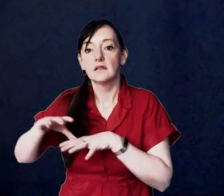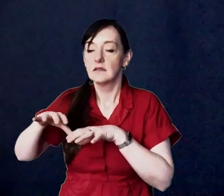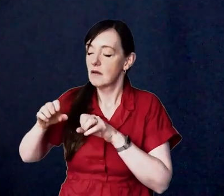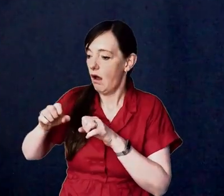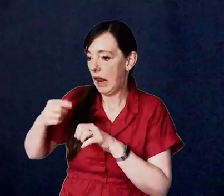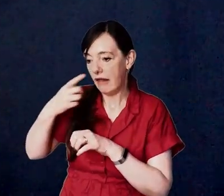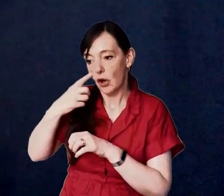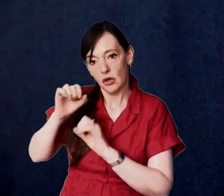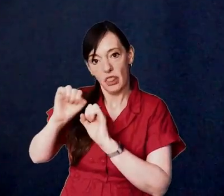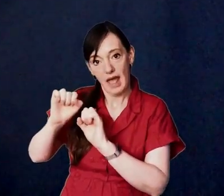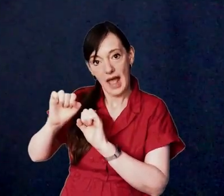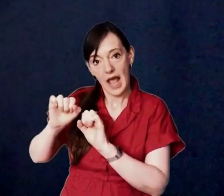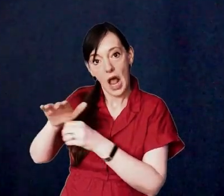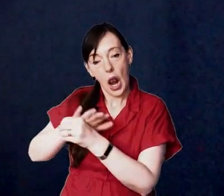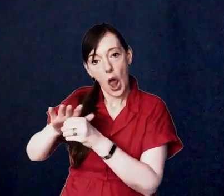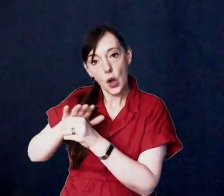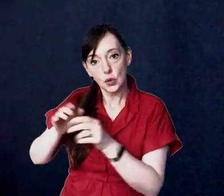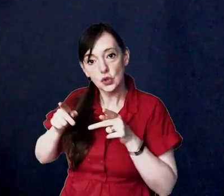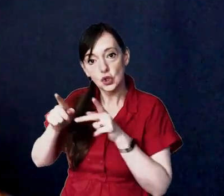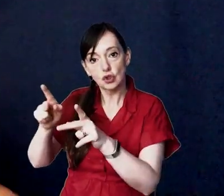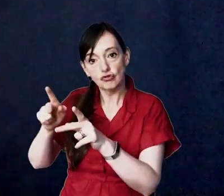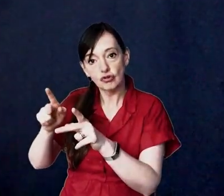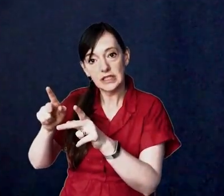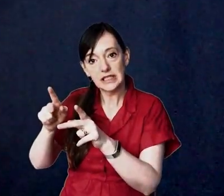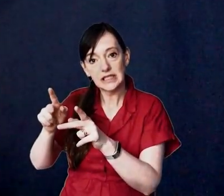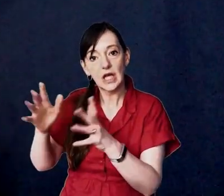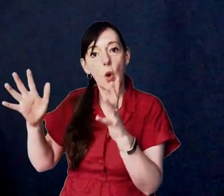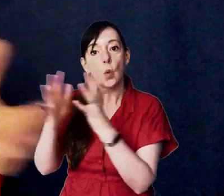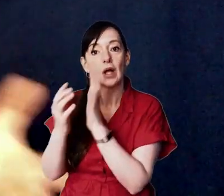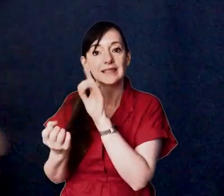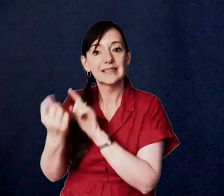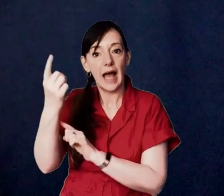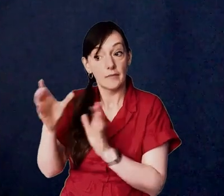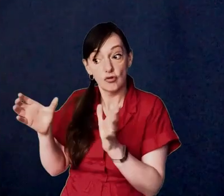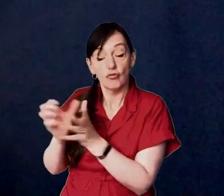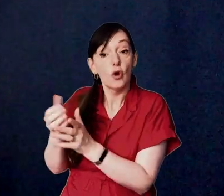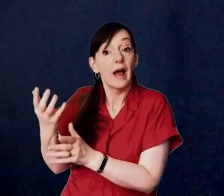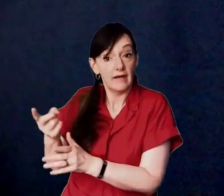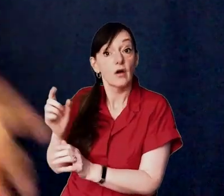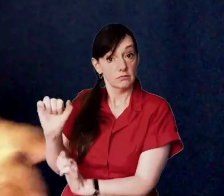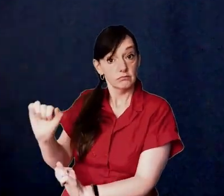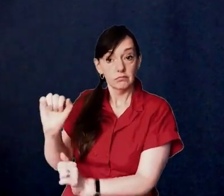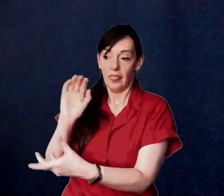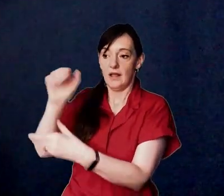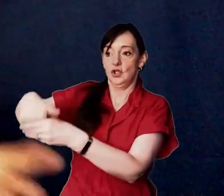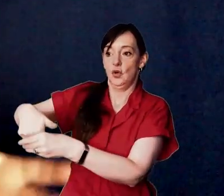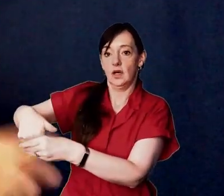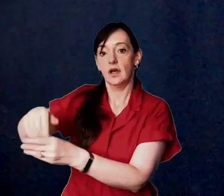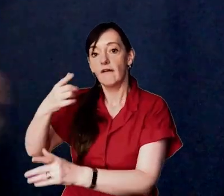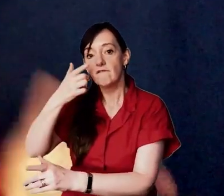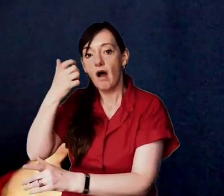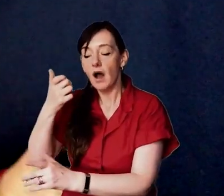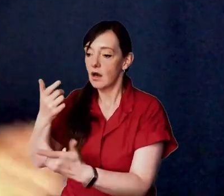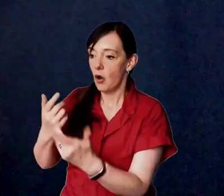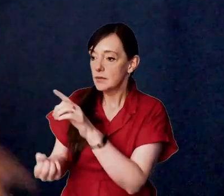their street had a had a whatsapp or facebook group and it did and they joined it and then they said they started looking for opportunities where you can step in and help where